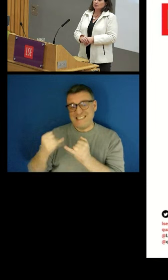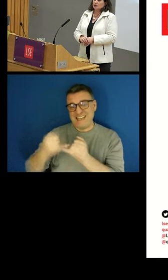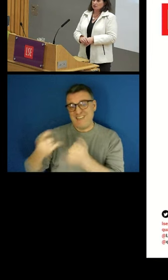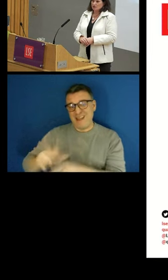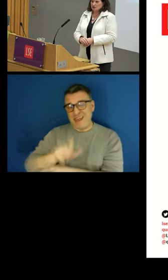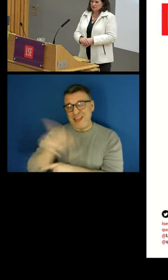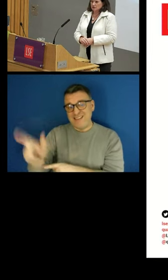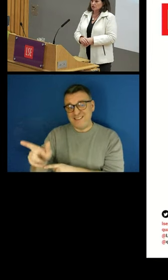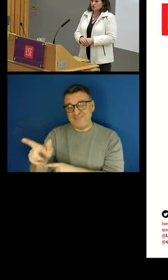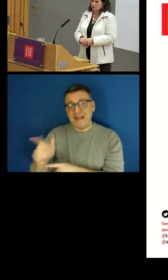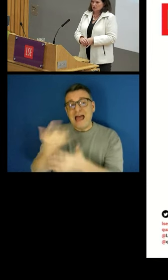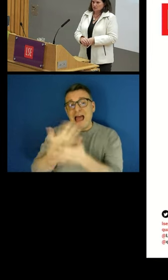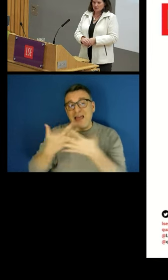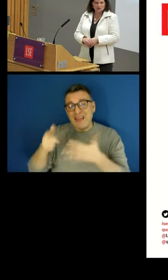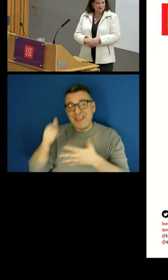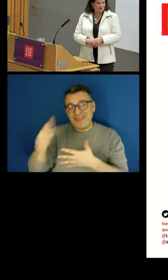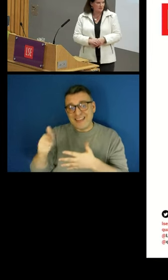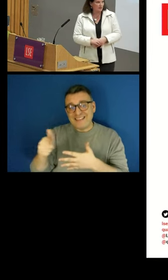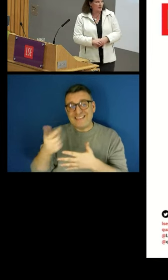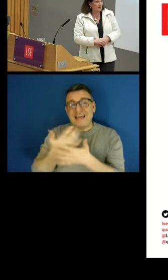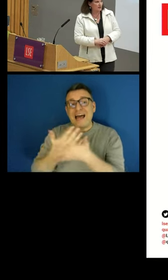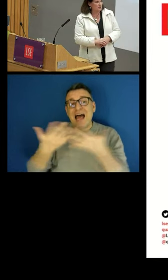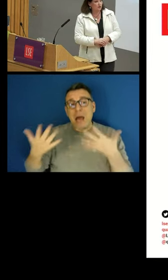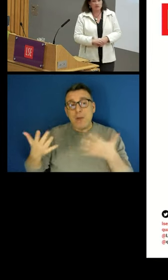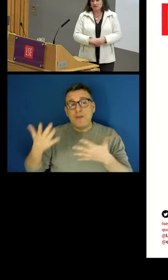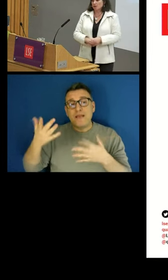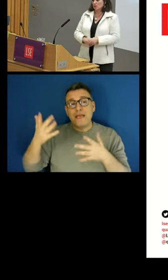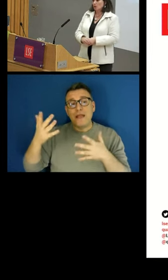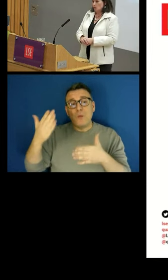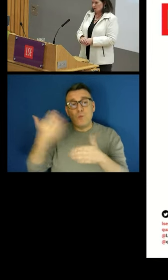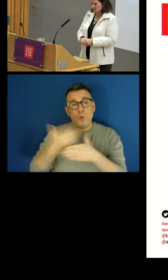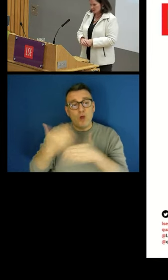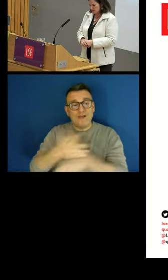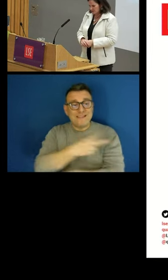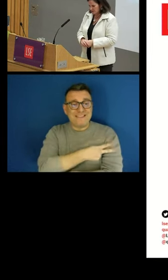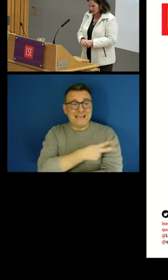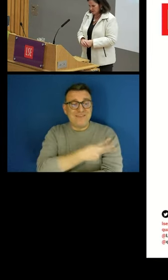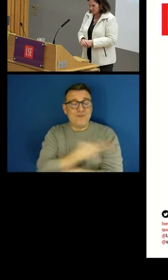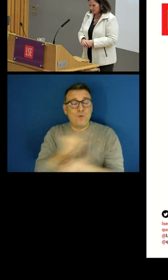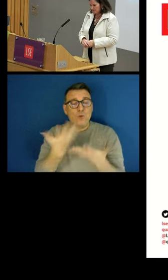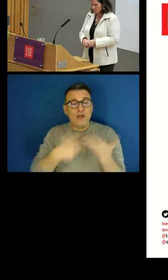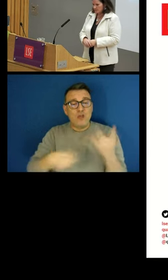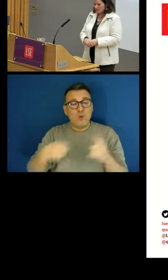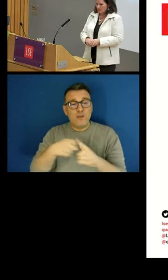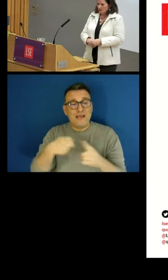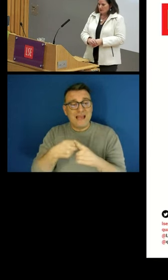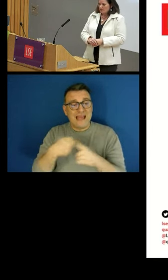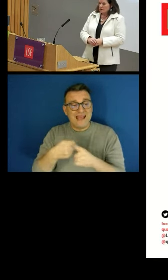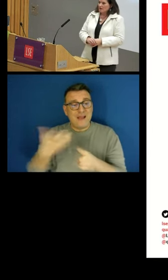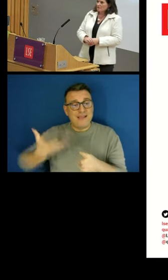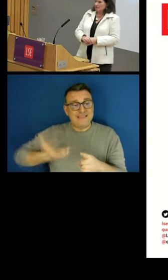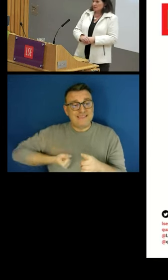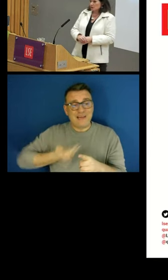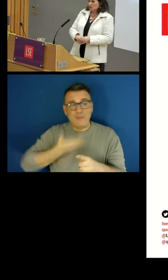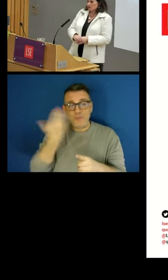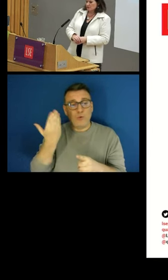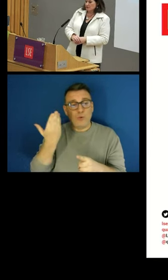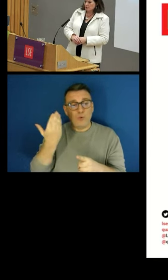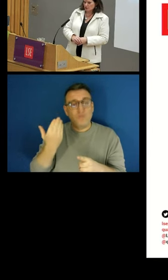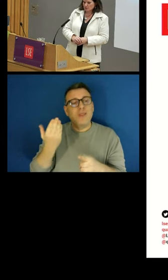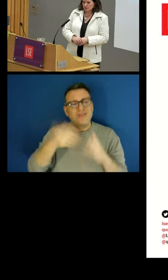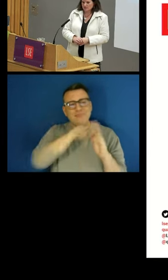market who are not covered or not enrolled in a pension system has gone down quite significantly. Other variables